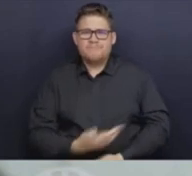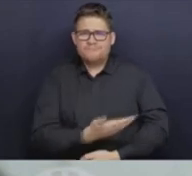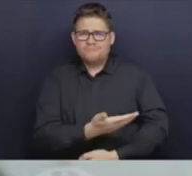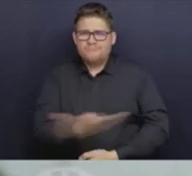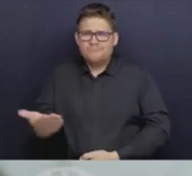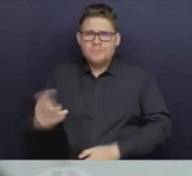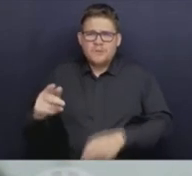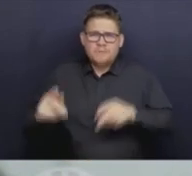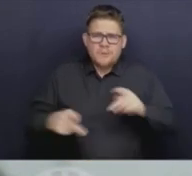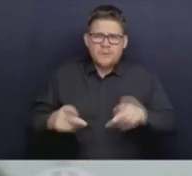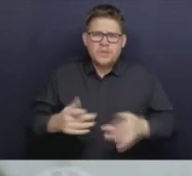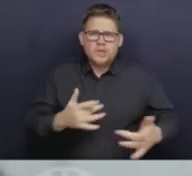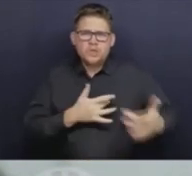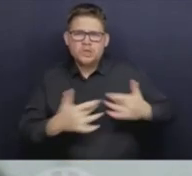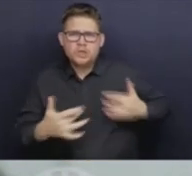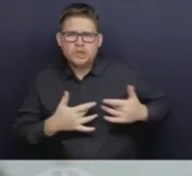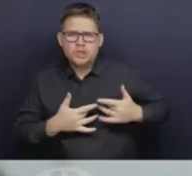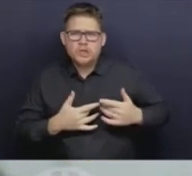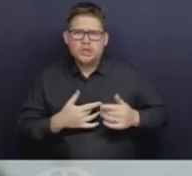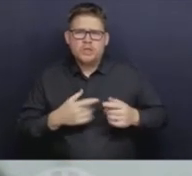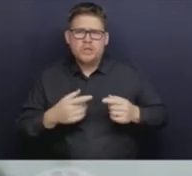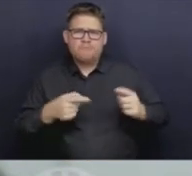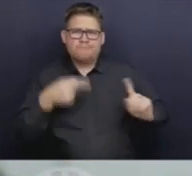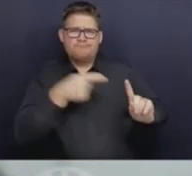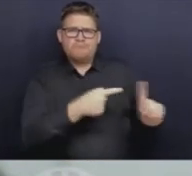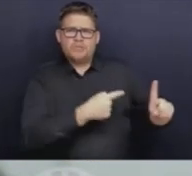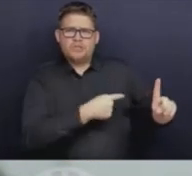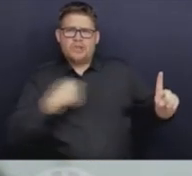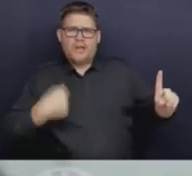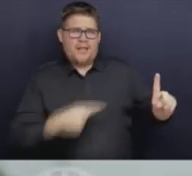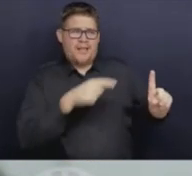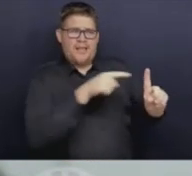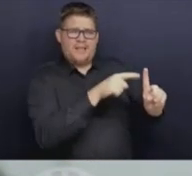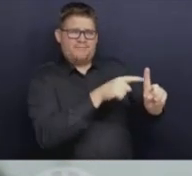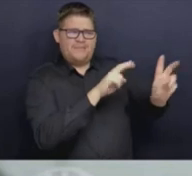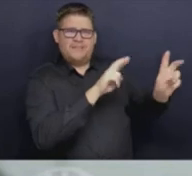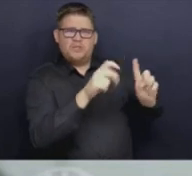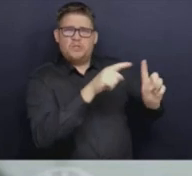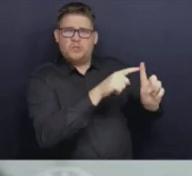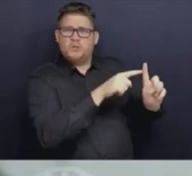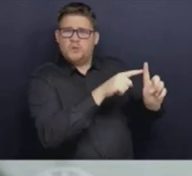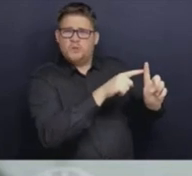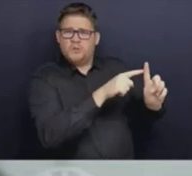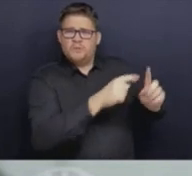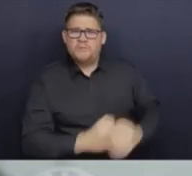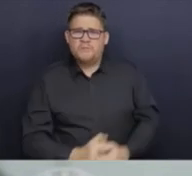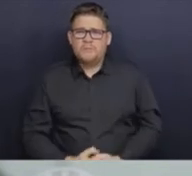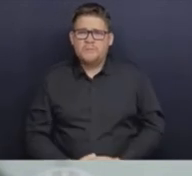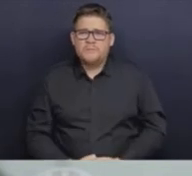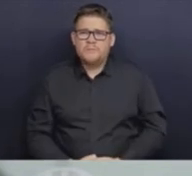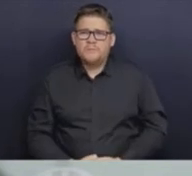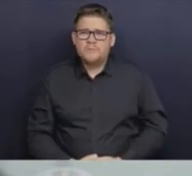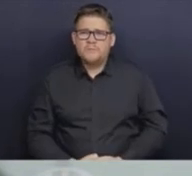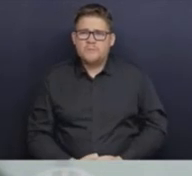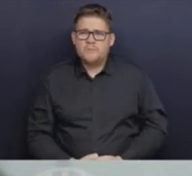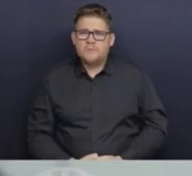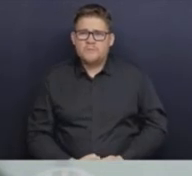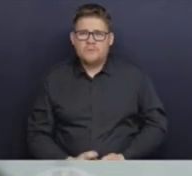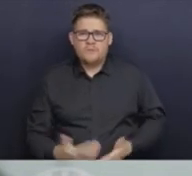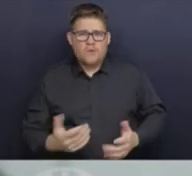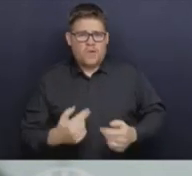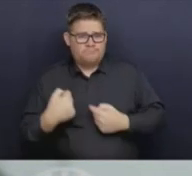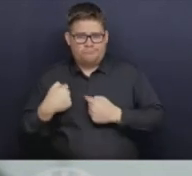particularly China, and the impacts we are seeing of COVID. But also importantly, as we've seen through this last few months,